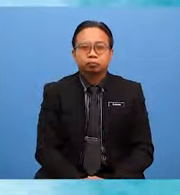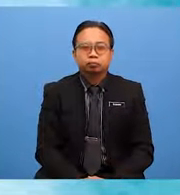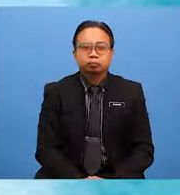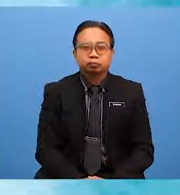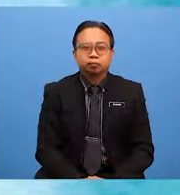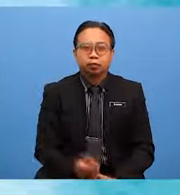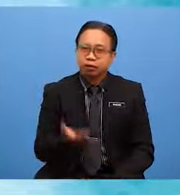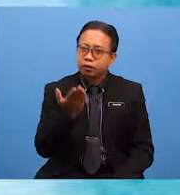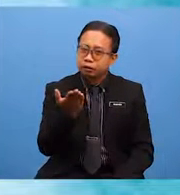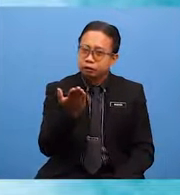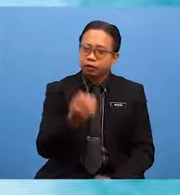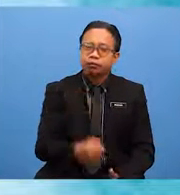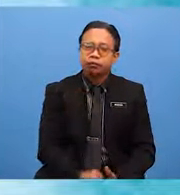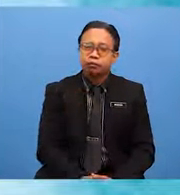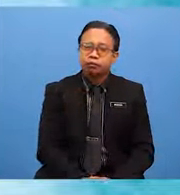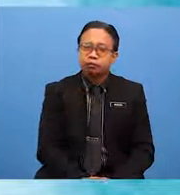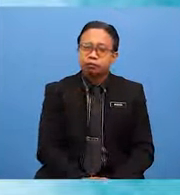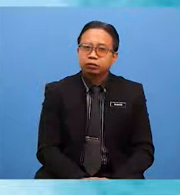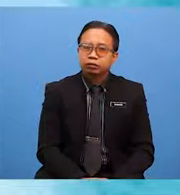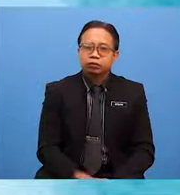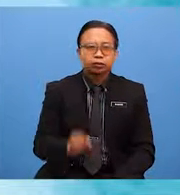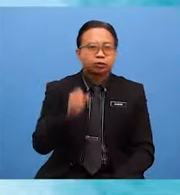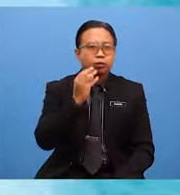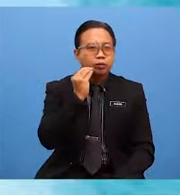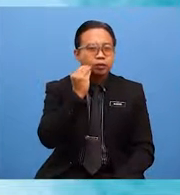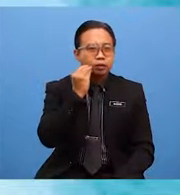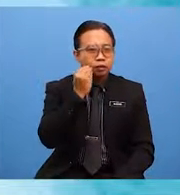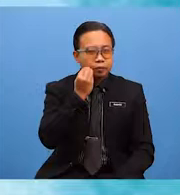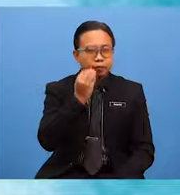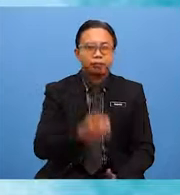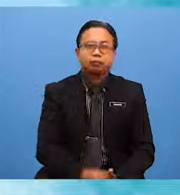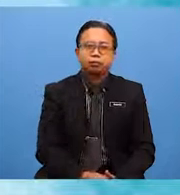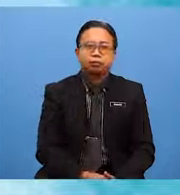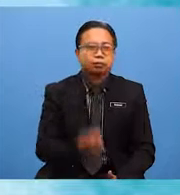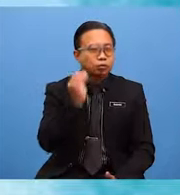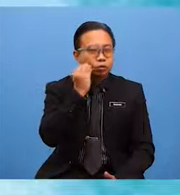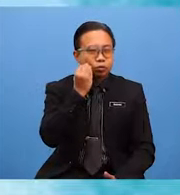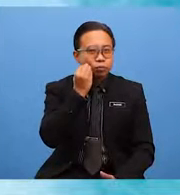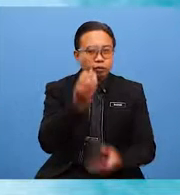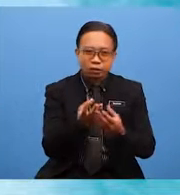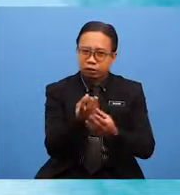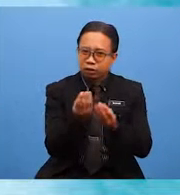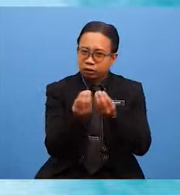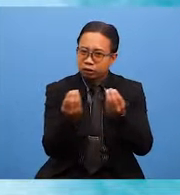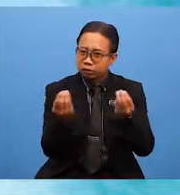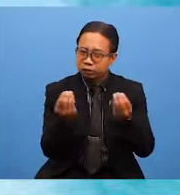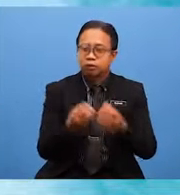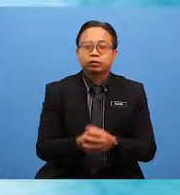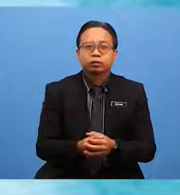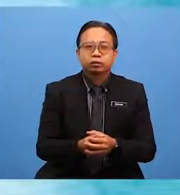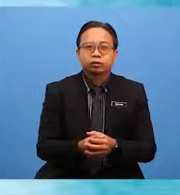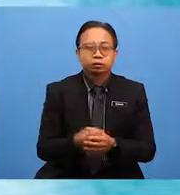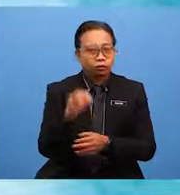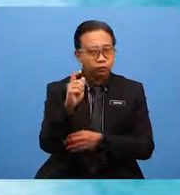Kia Farm. Strawberry Farm. Strawberry Nasi Lemak. Poh Ti